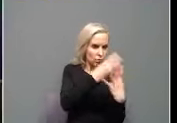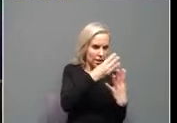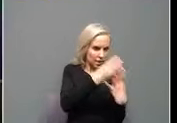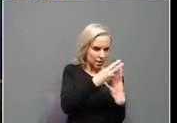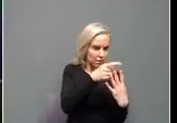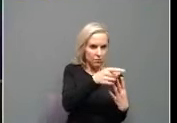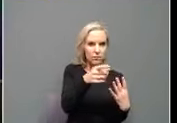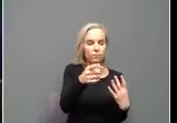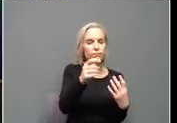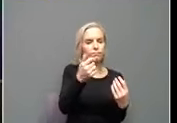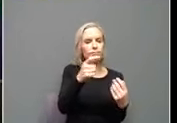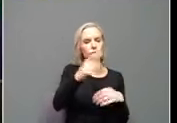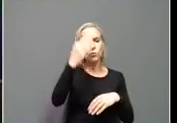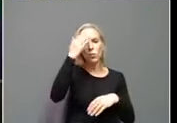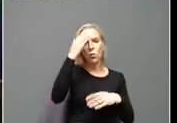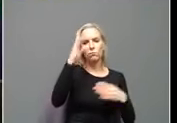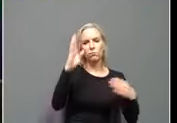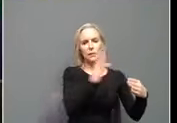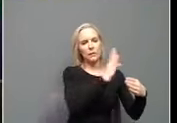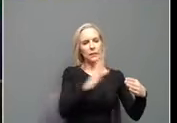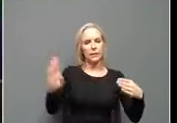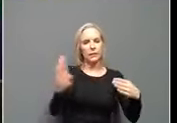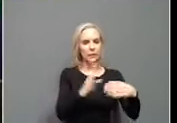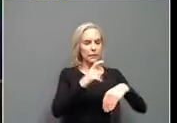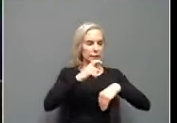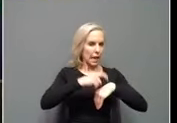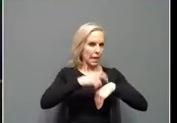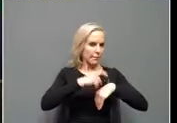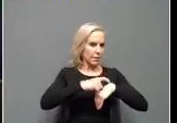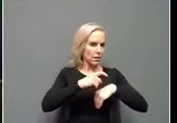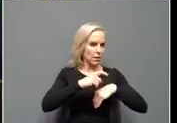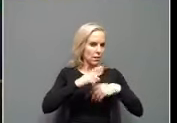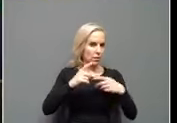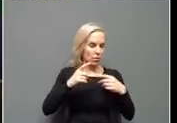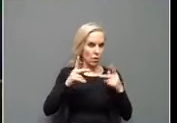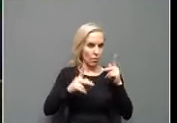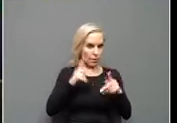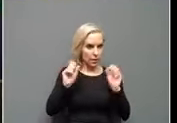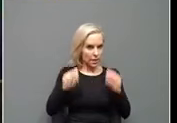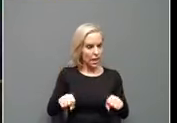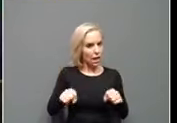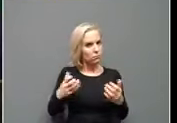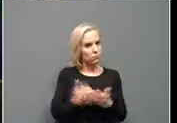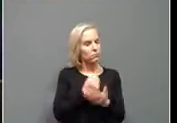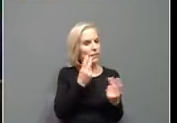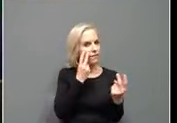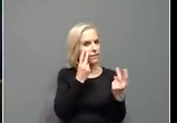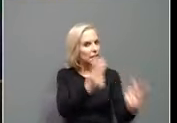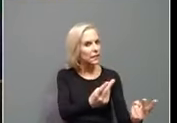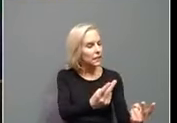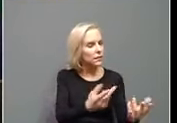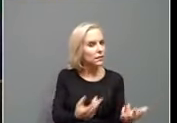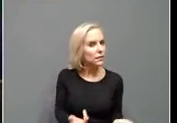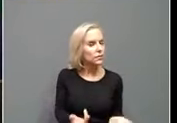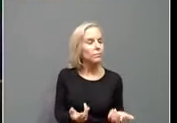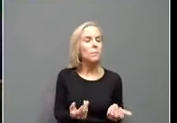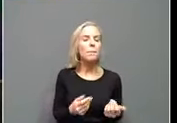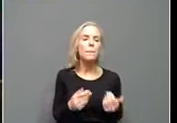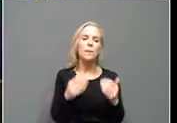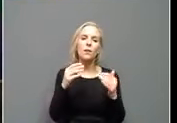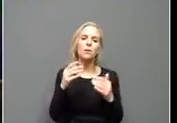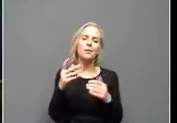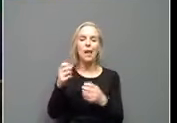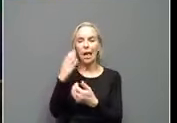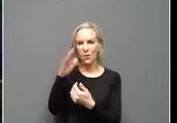timetable on when you may allow, uh, people to start visiting them? And then secondly, and this is a more of a Dr. Stack